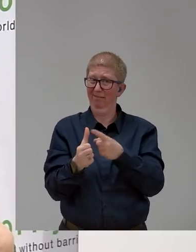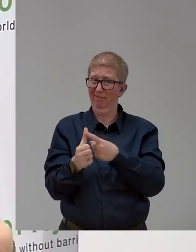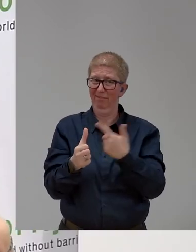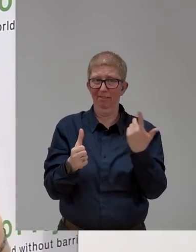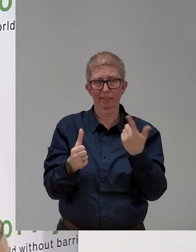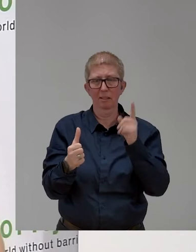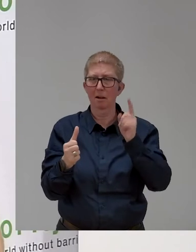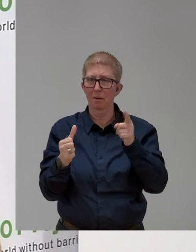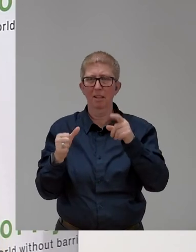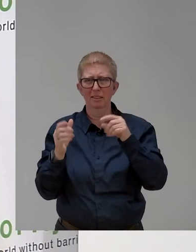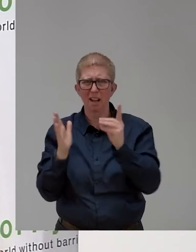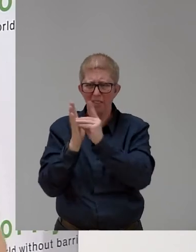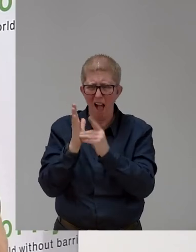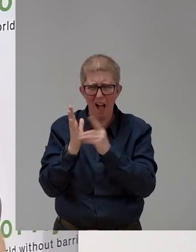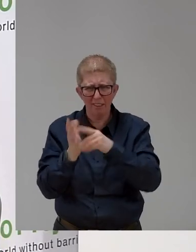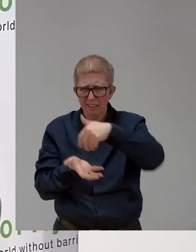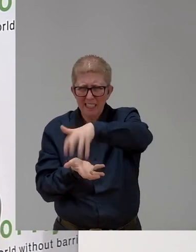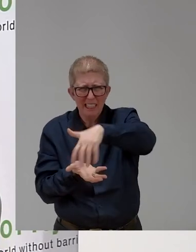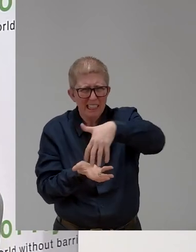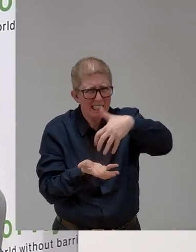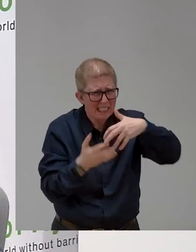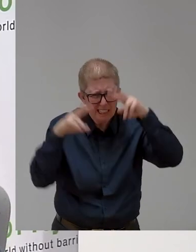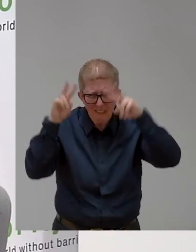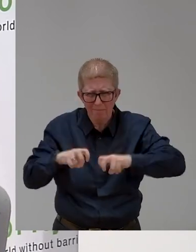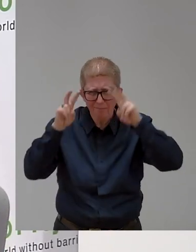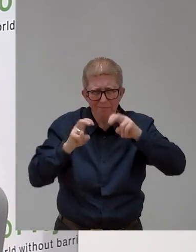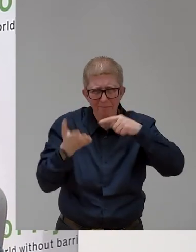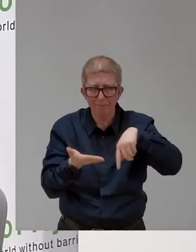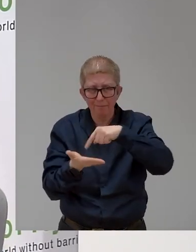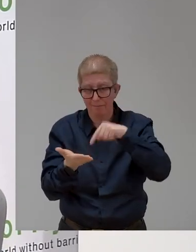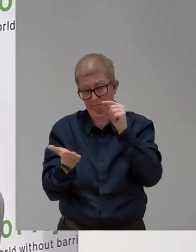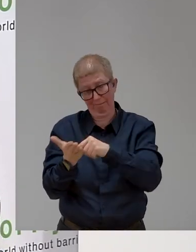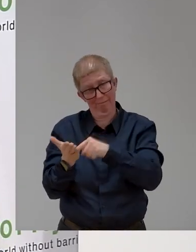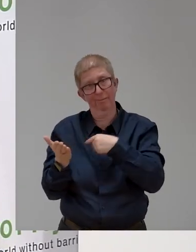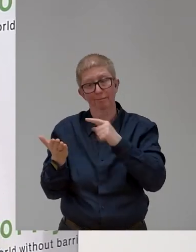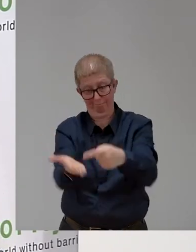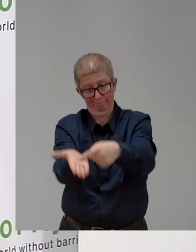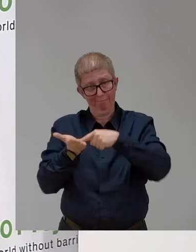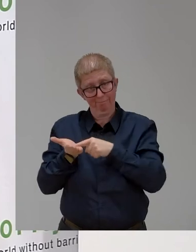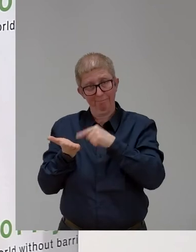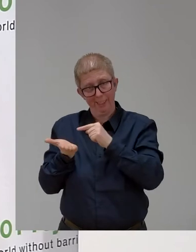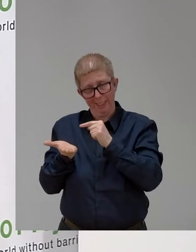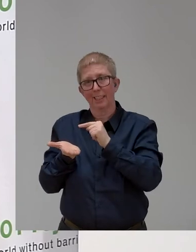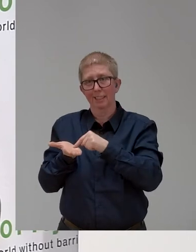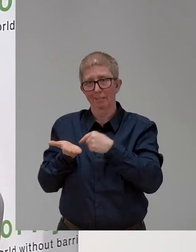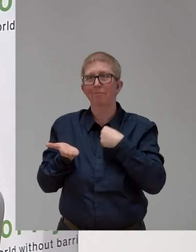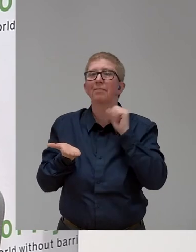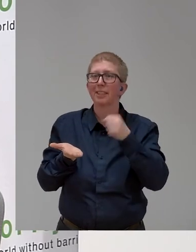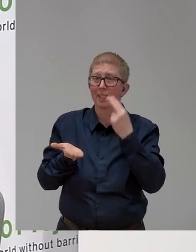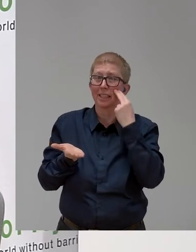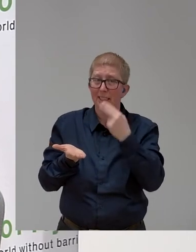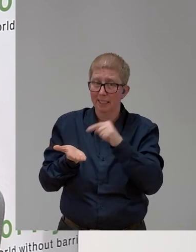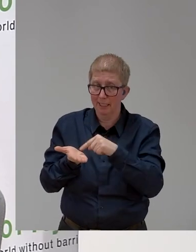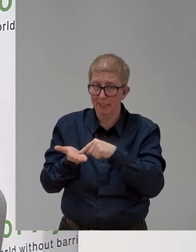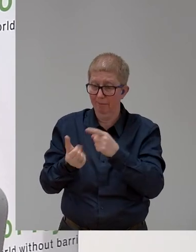scariness saying, you know, that's not right. We have to stand up and say, let's change that. And what I have seen